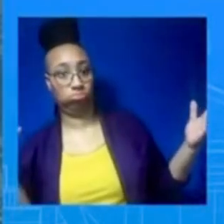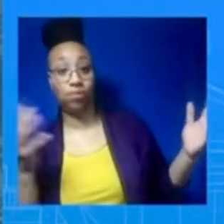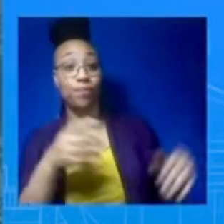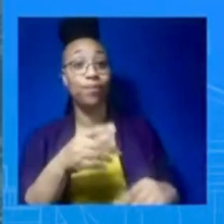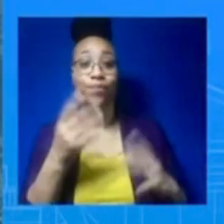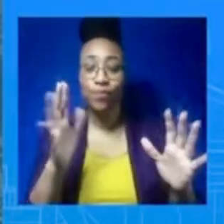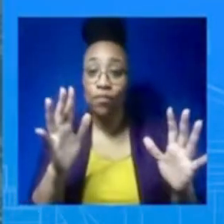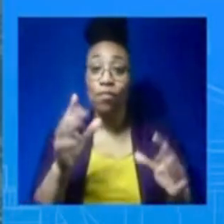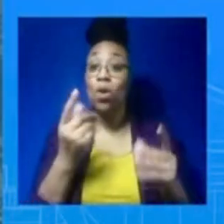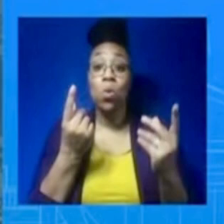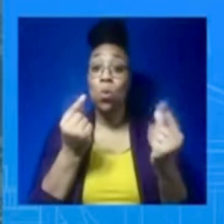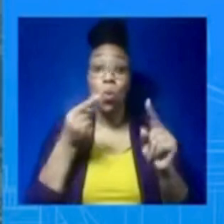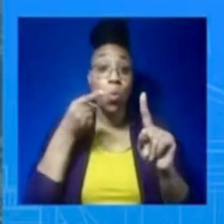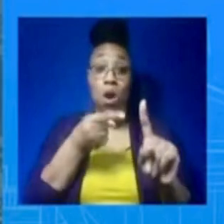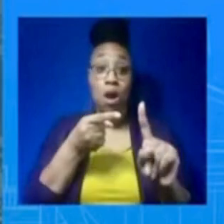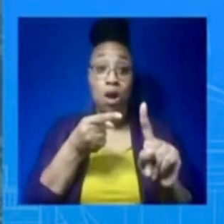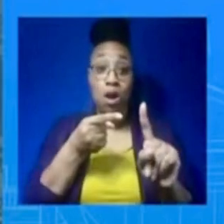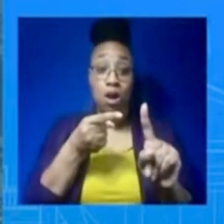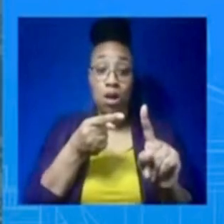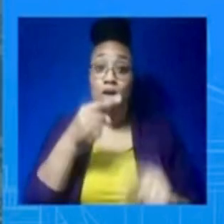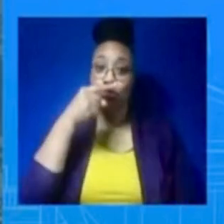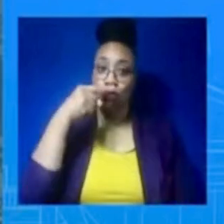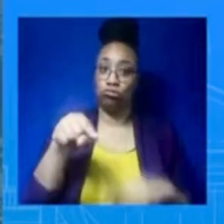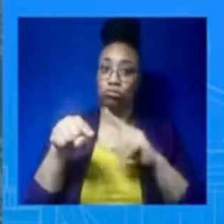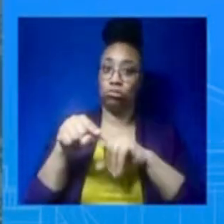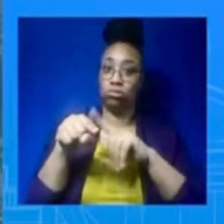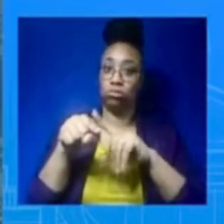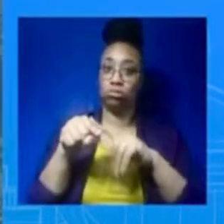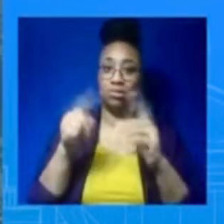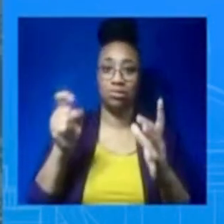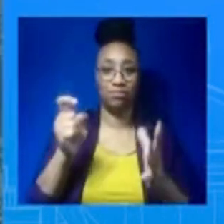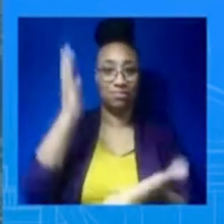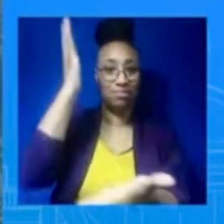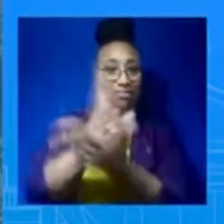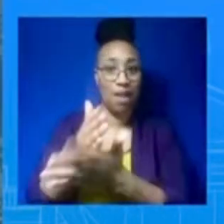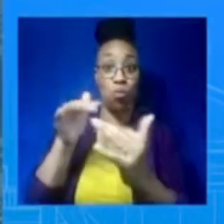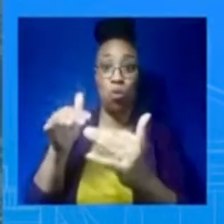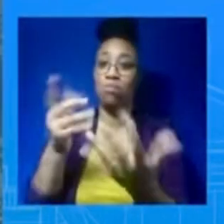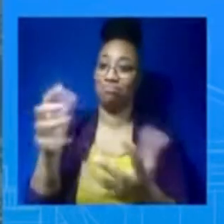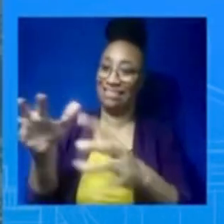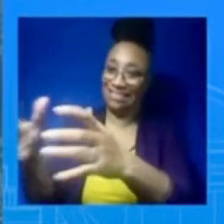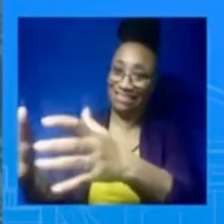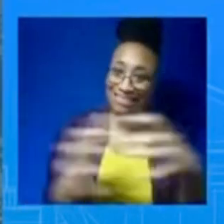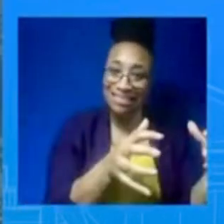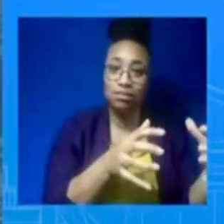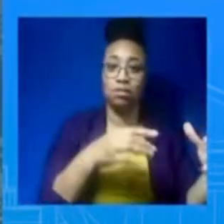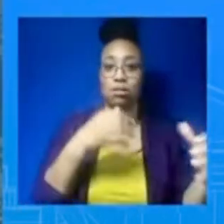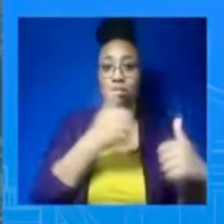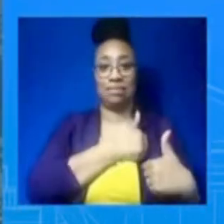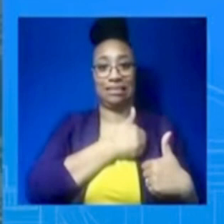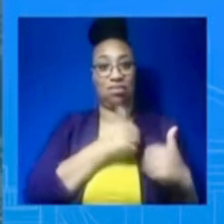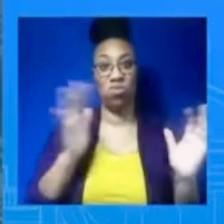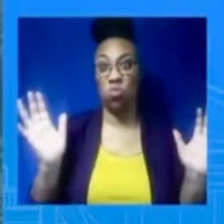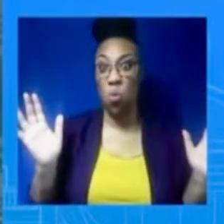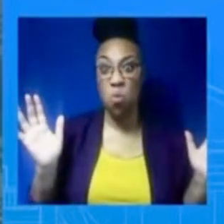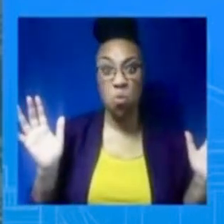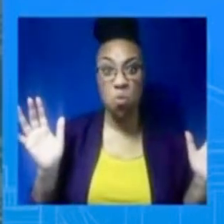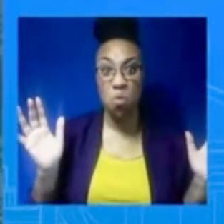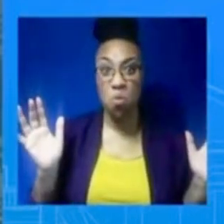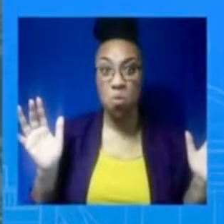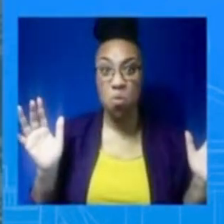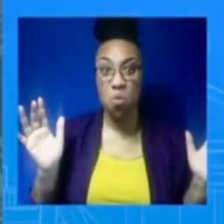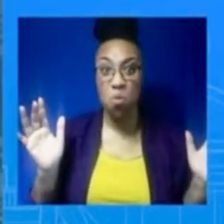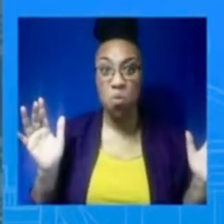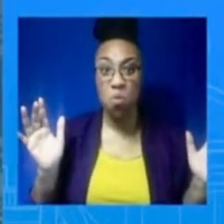so there cannot be a serious peace proposal or negotiation until the Russians have shown even a scrap of interest in